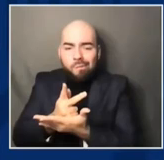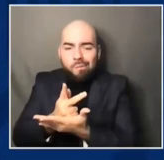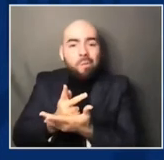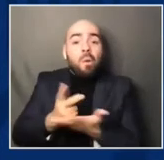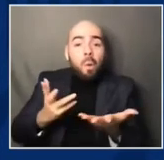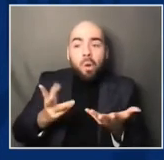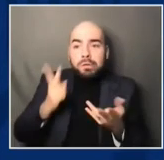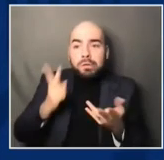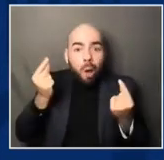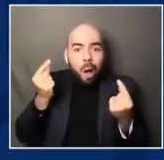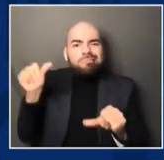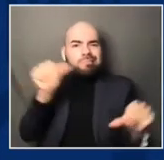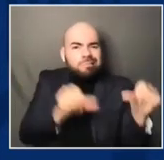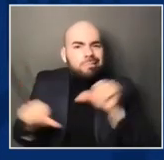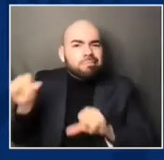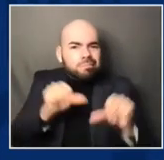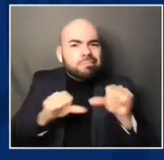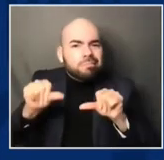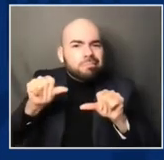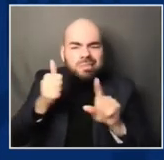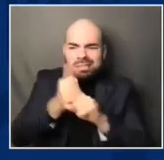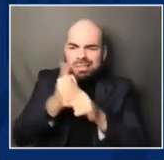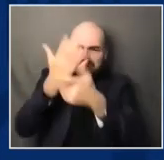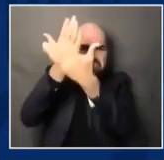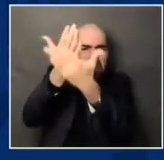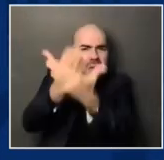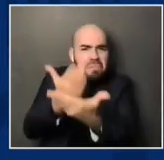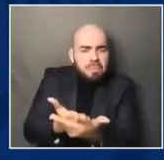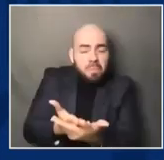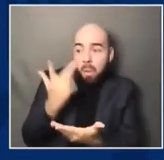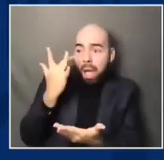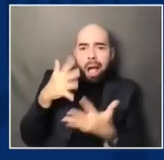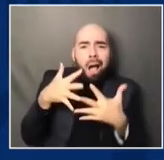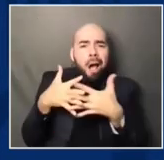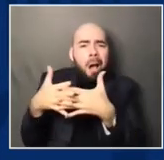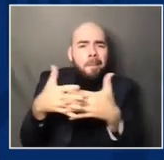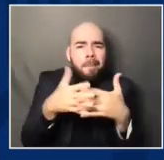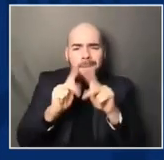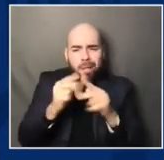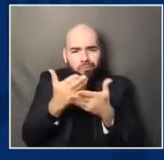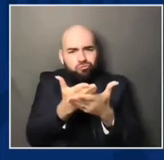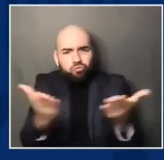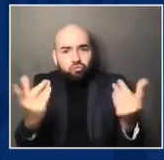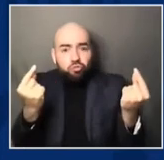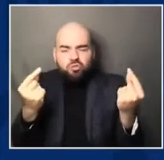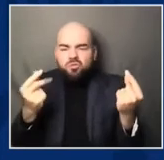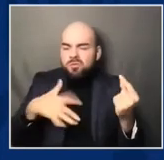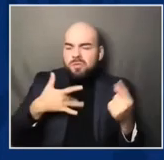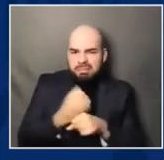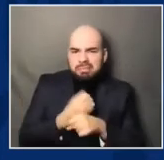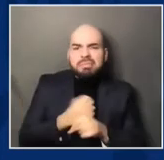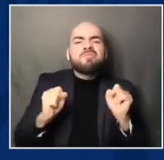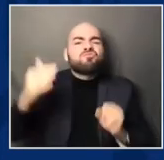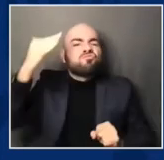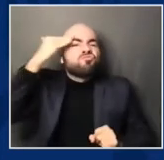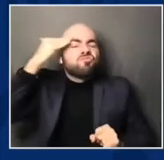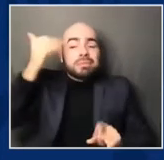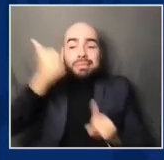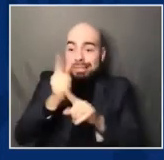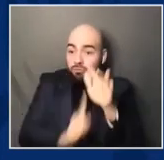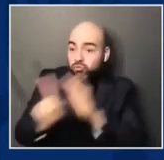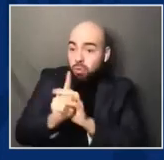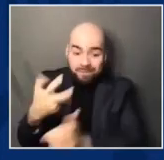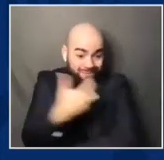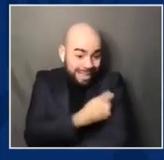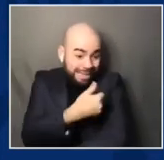science and fully transparent so the American people can have every confidence that any approved vaccine is safe and effective.